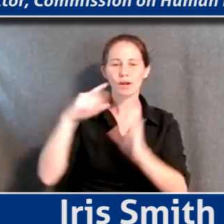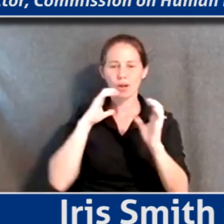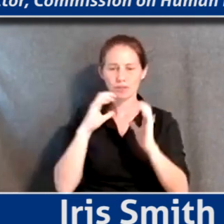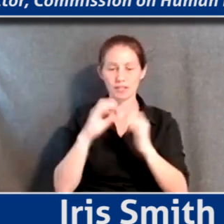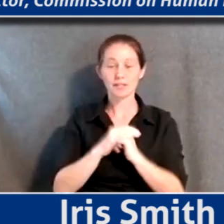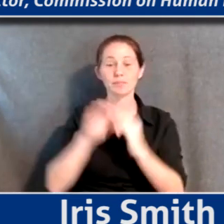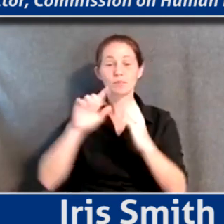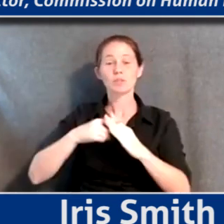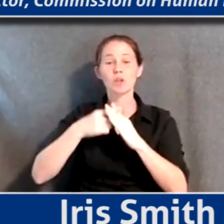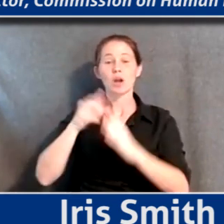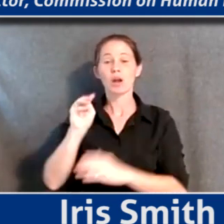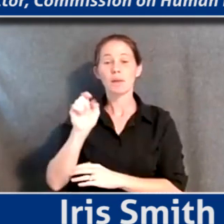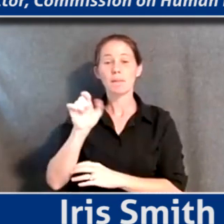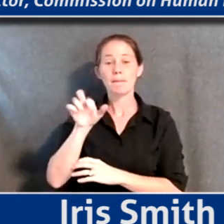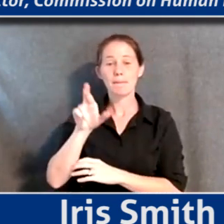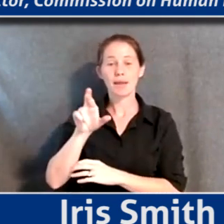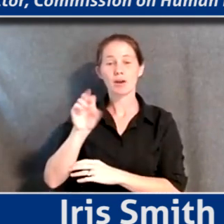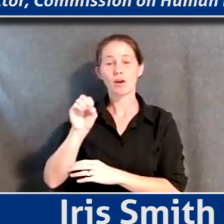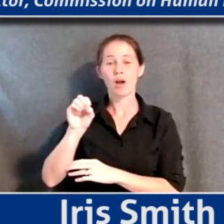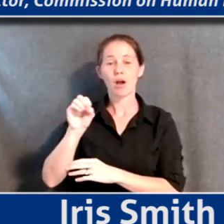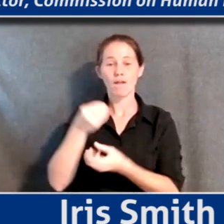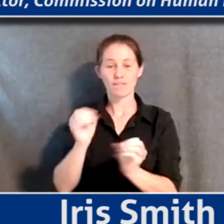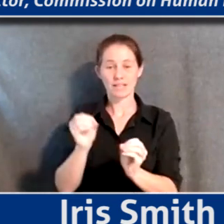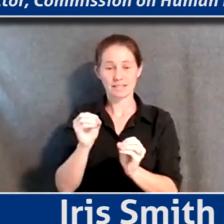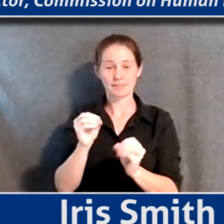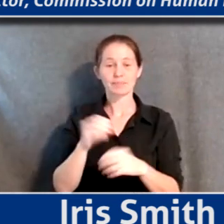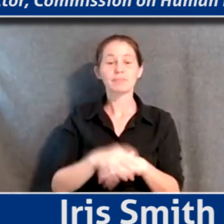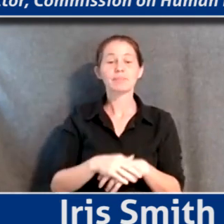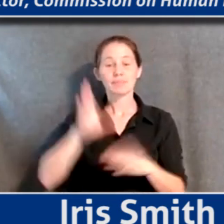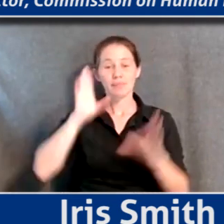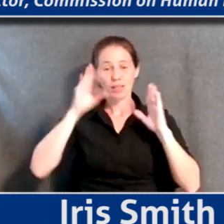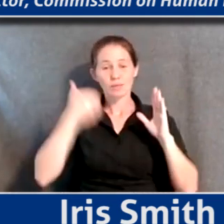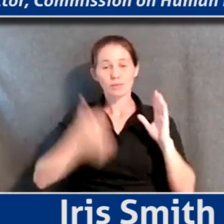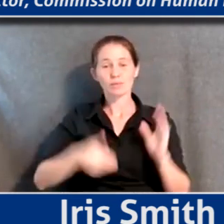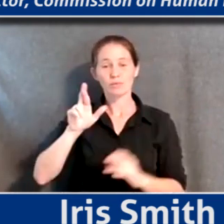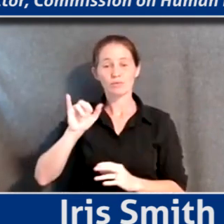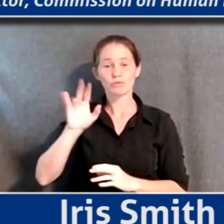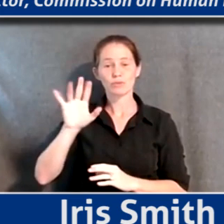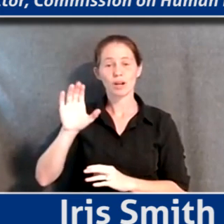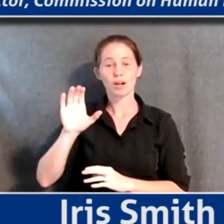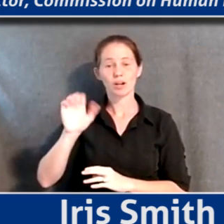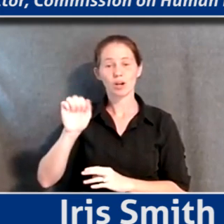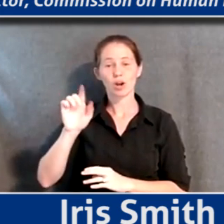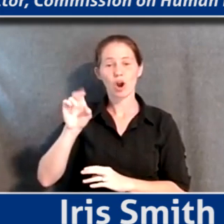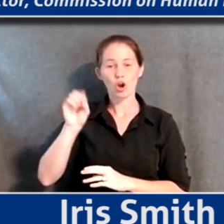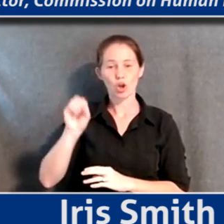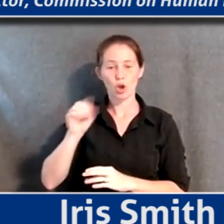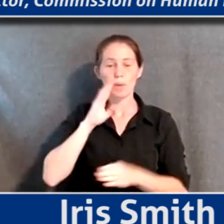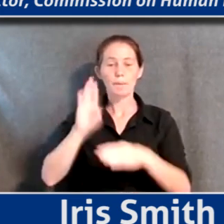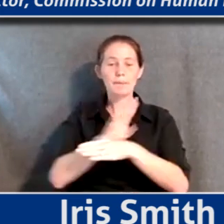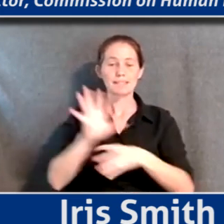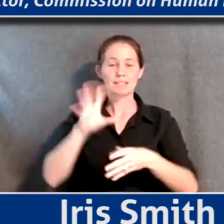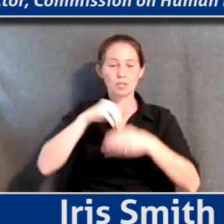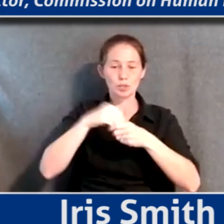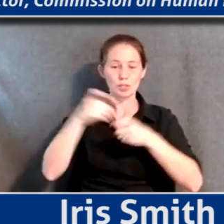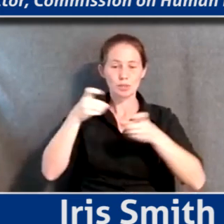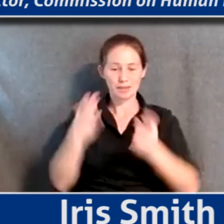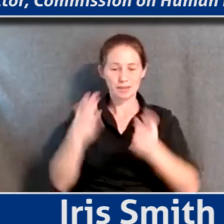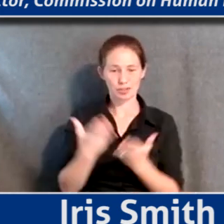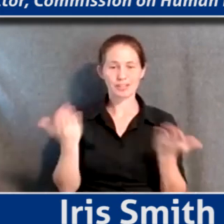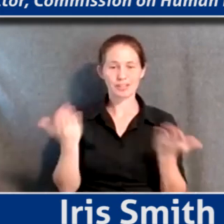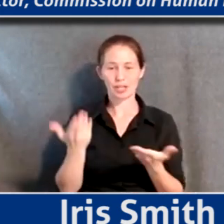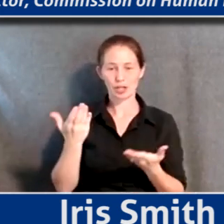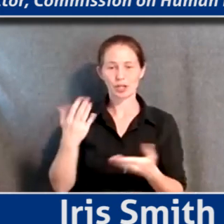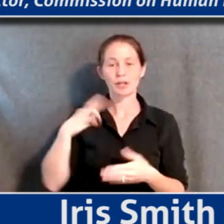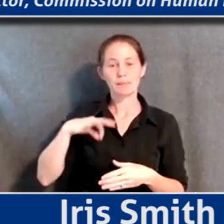mayor's office. Ricardo Williams, we'll start with you, Matt. Hi, my name is Ricardo Williams. I'm the business inclusion manager for the City of Pittsburgh Office